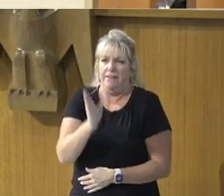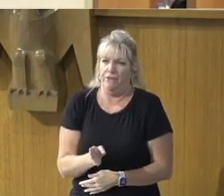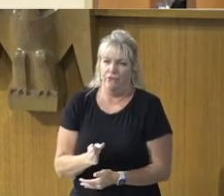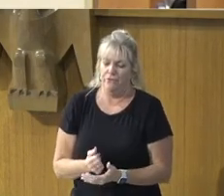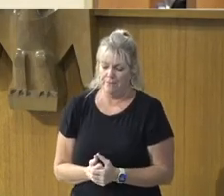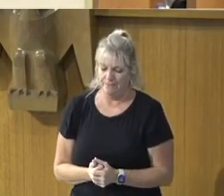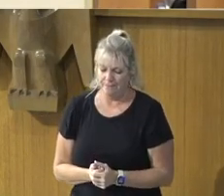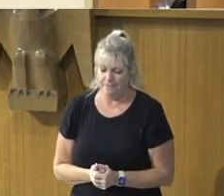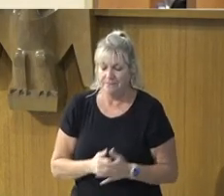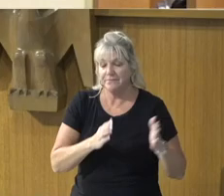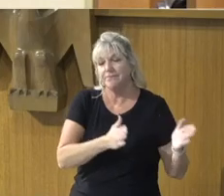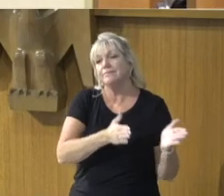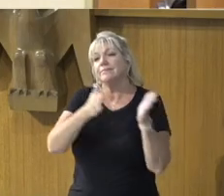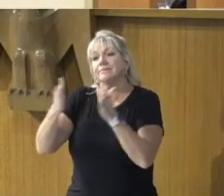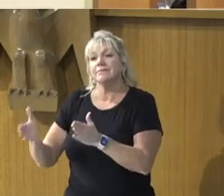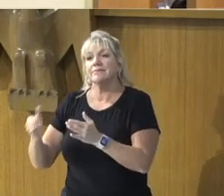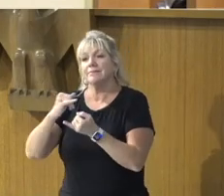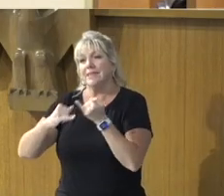And from Mark.